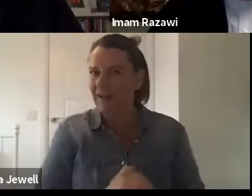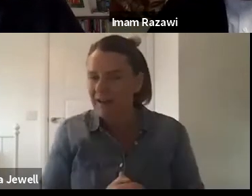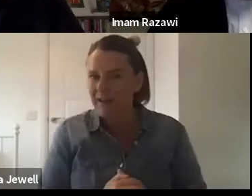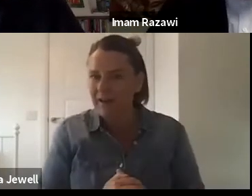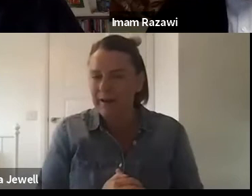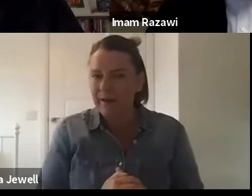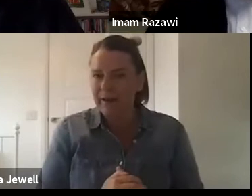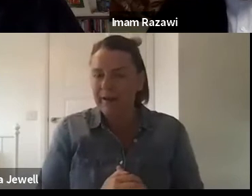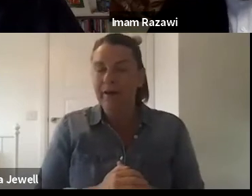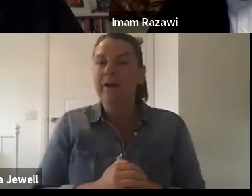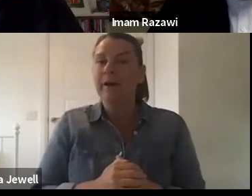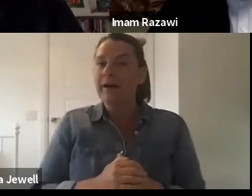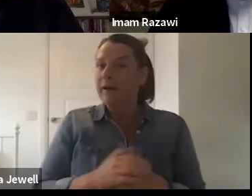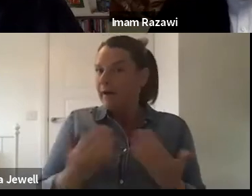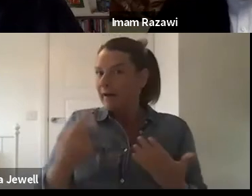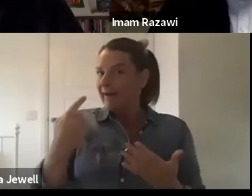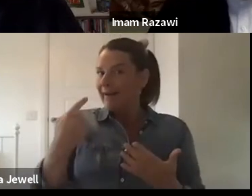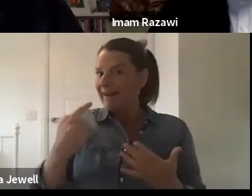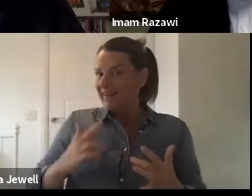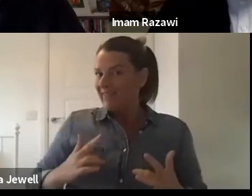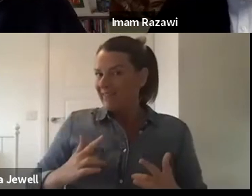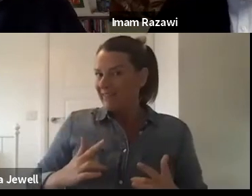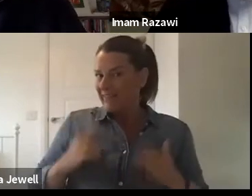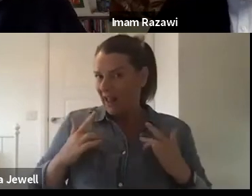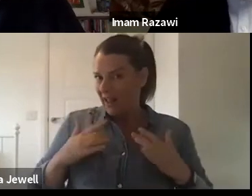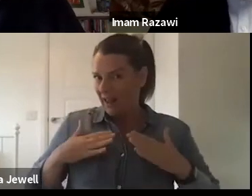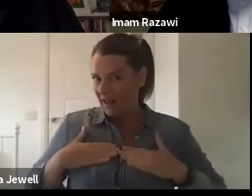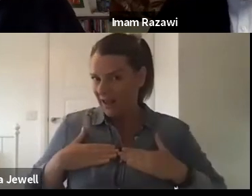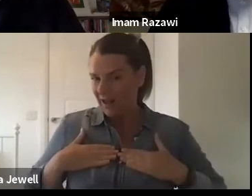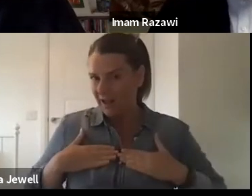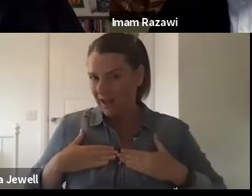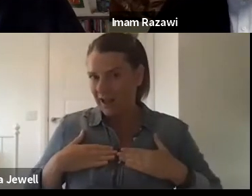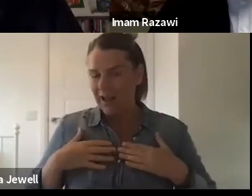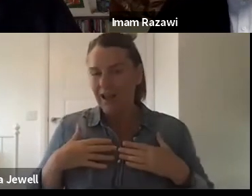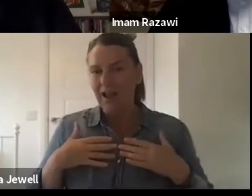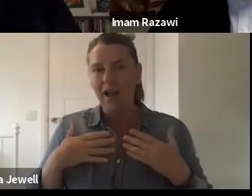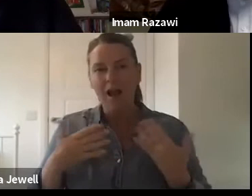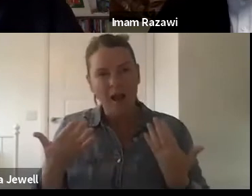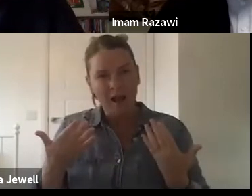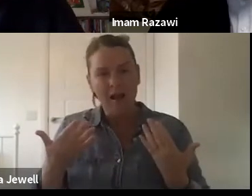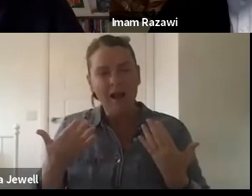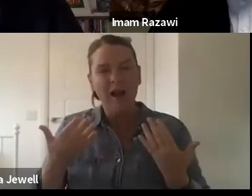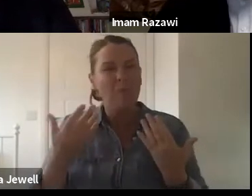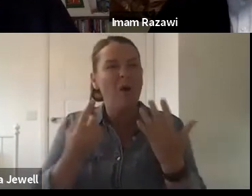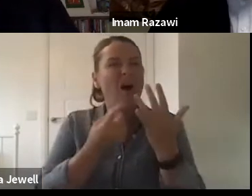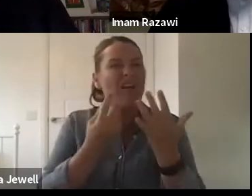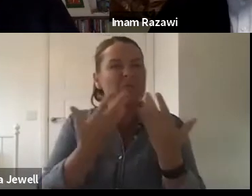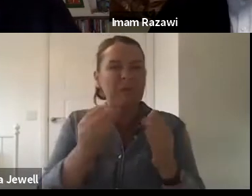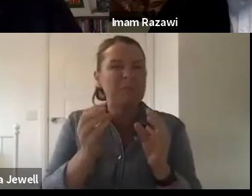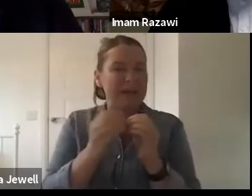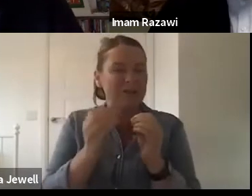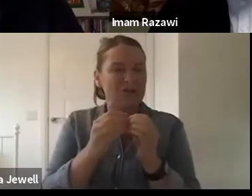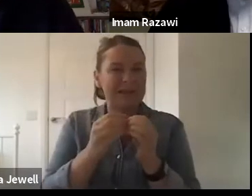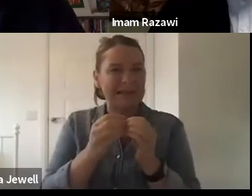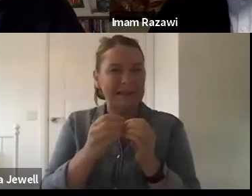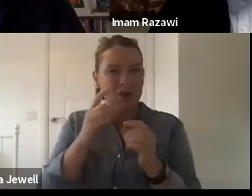I think that, again, a lot of focus, as others have said, on kind of thinking about the local, people,